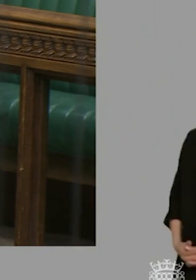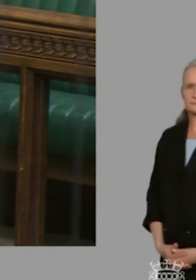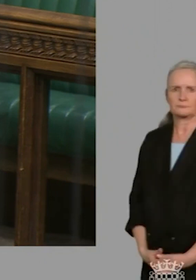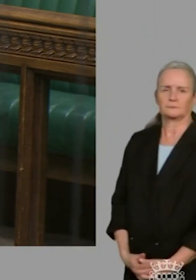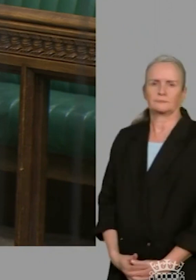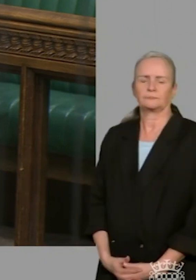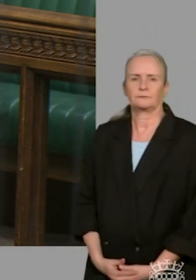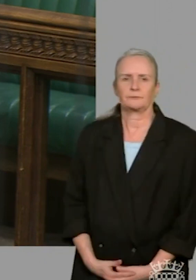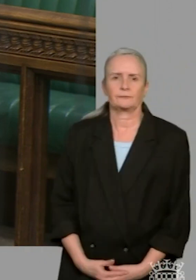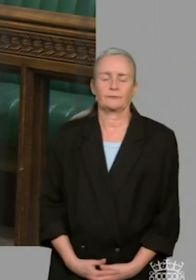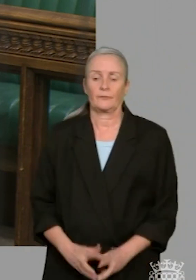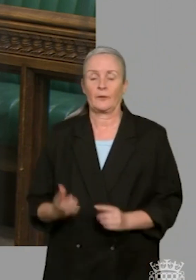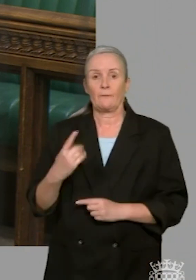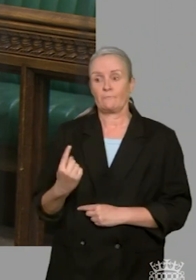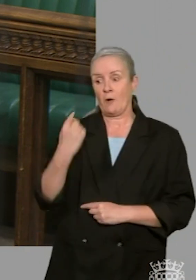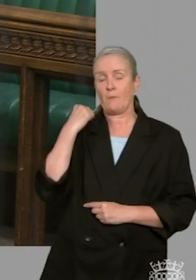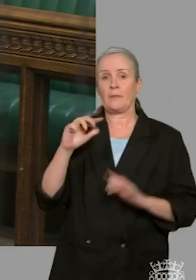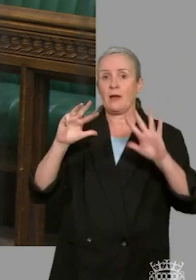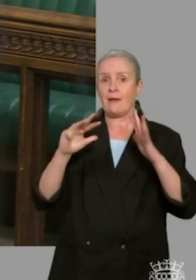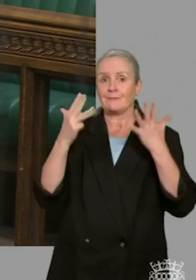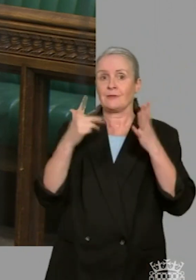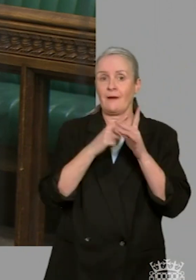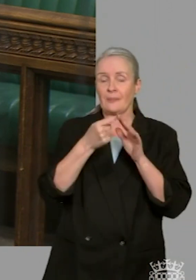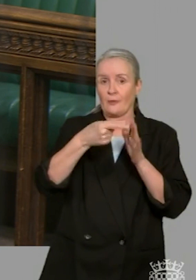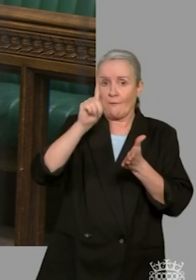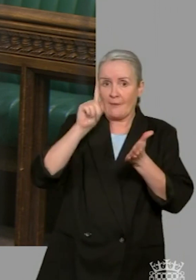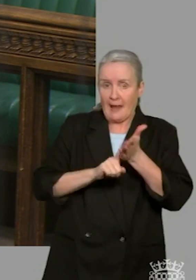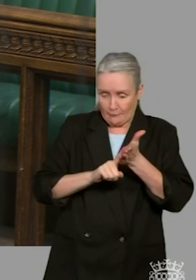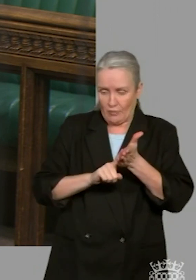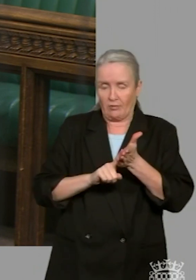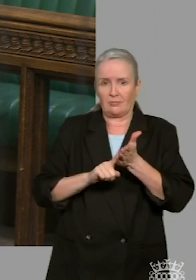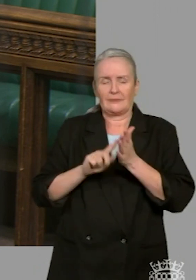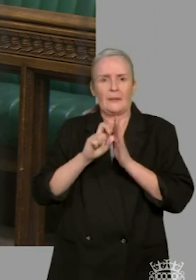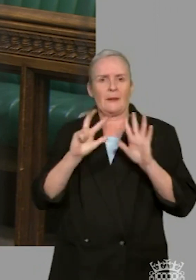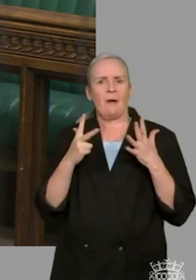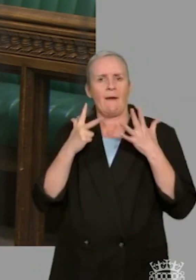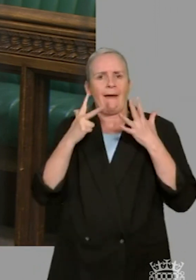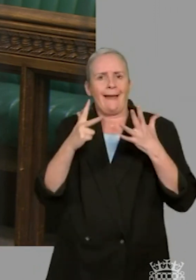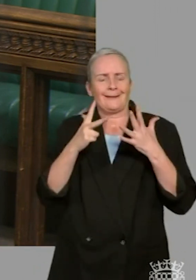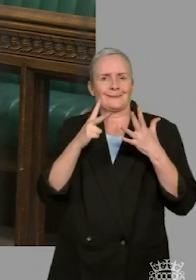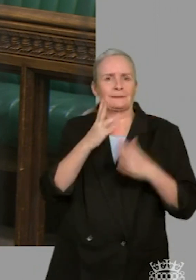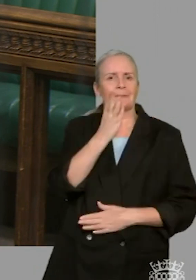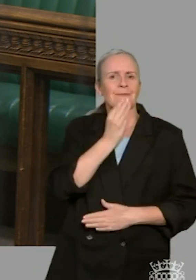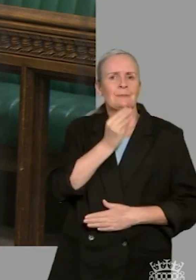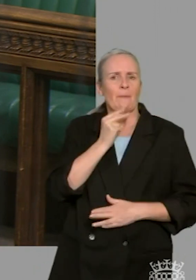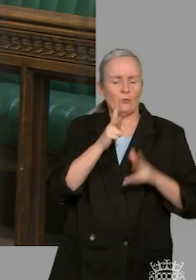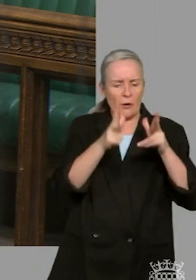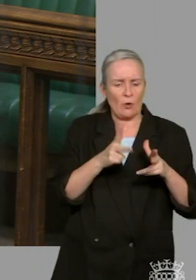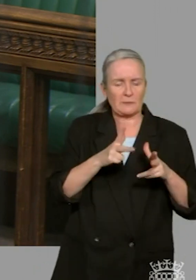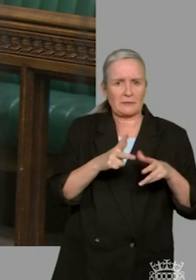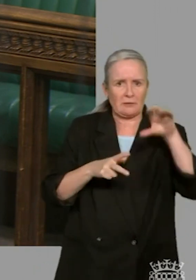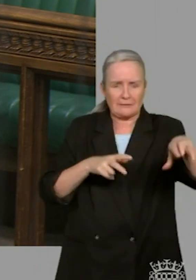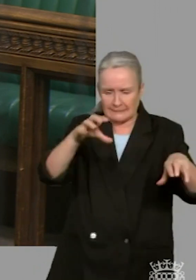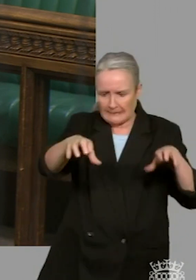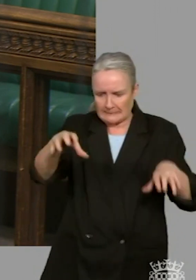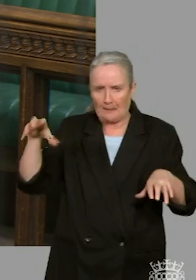265 per cent of their capacity and with a shortage of medication and supplies. What is the UK Government doing to